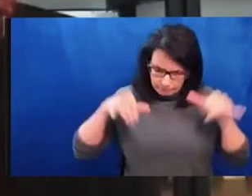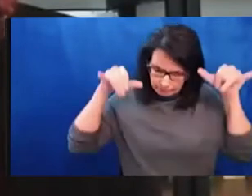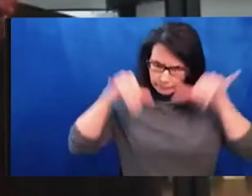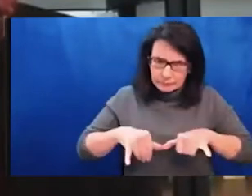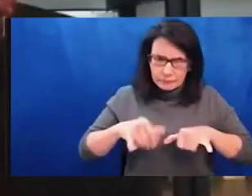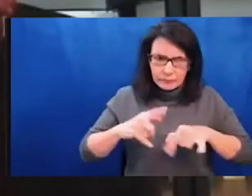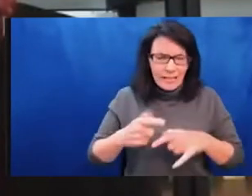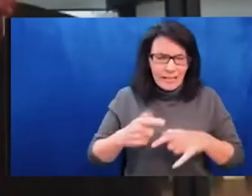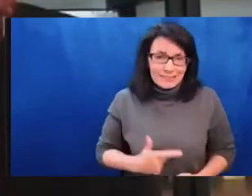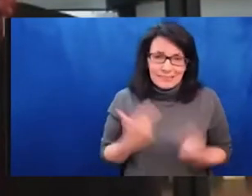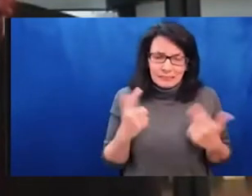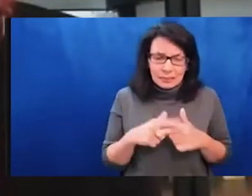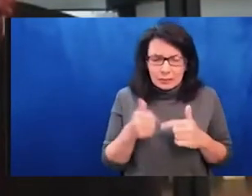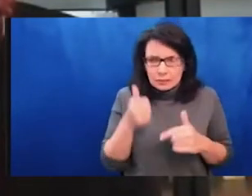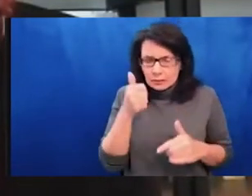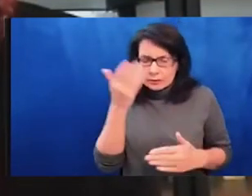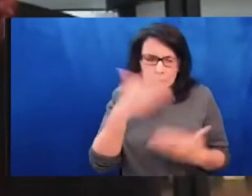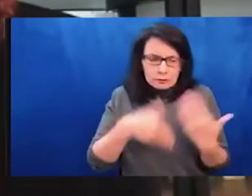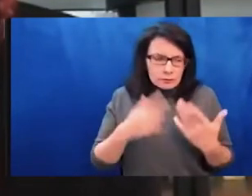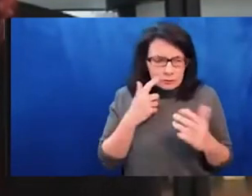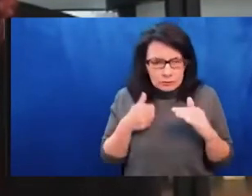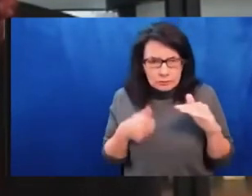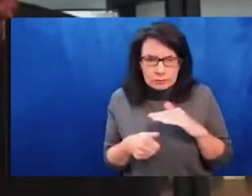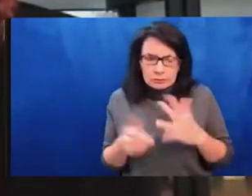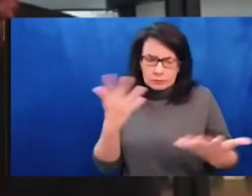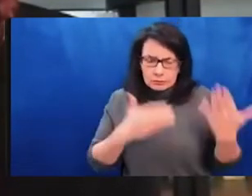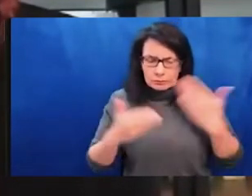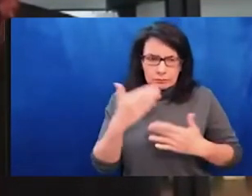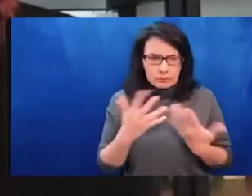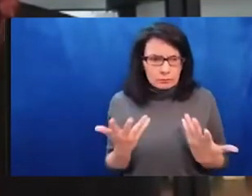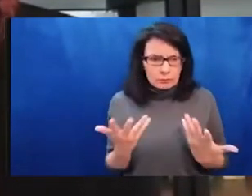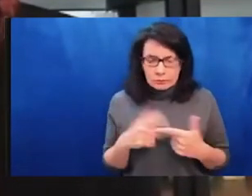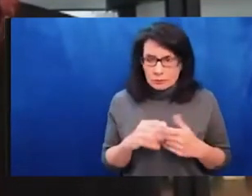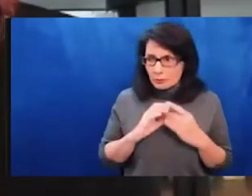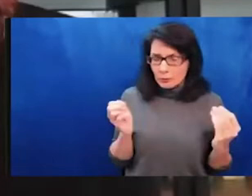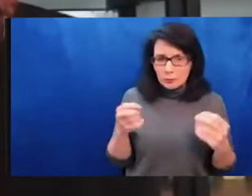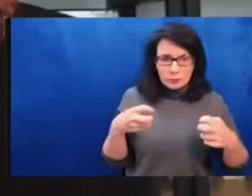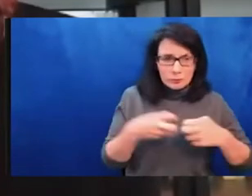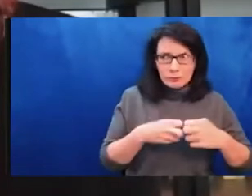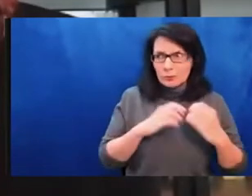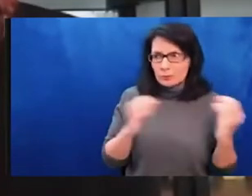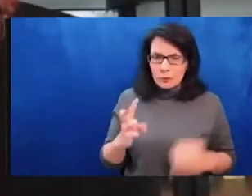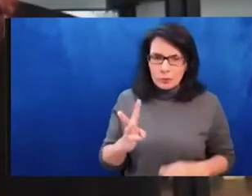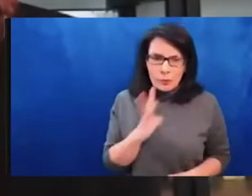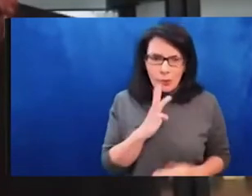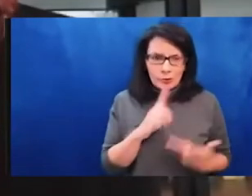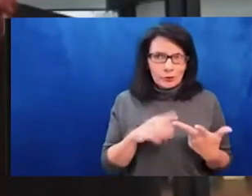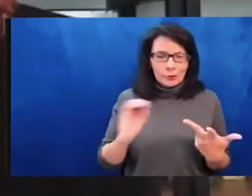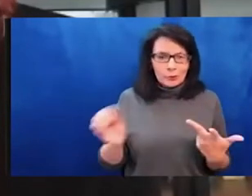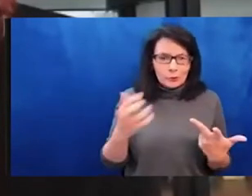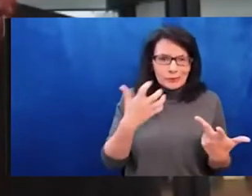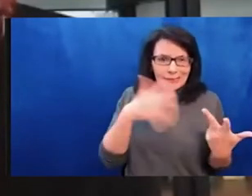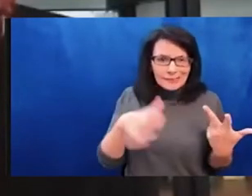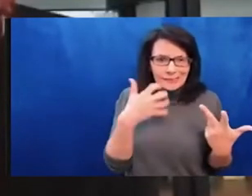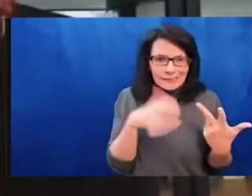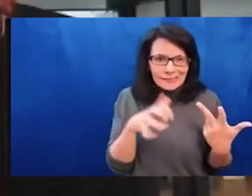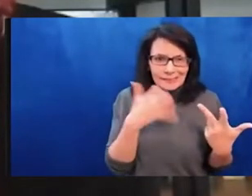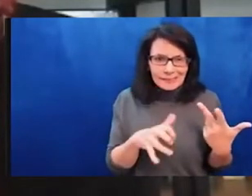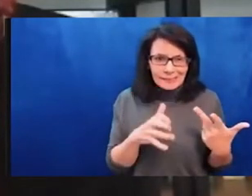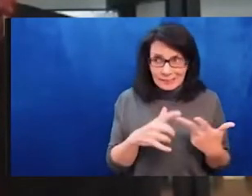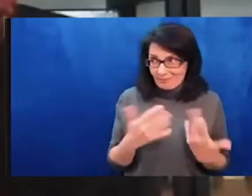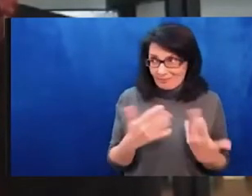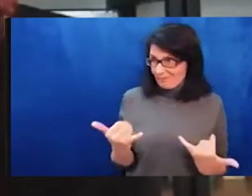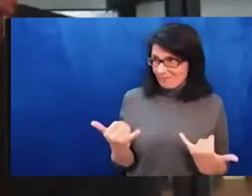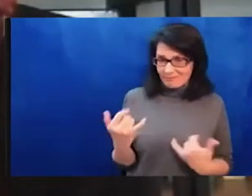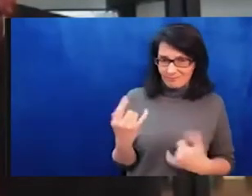-combatants, including the, at this point, I think more than a million children who have had to, uh, who have had to leave Ukraine and to all of the